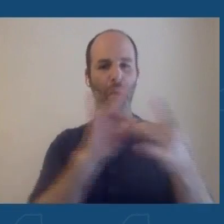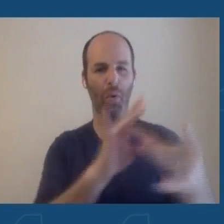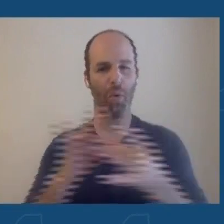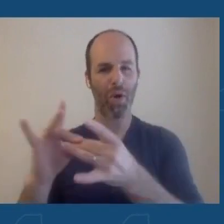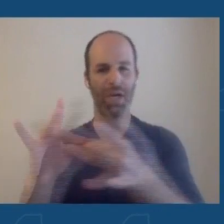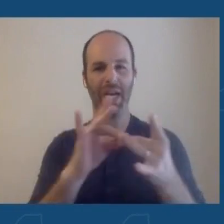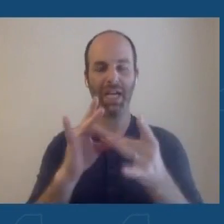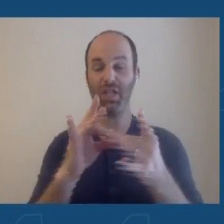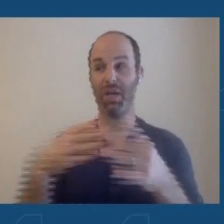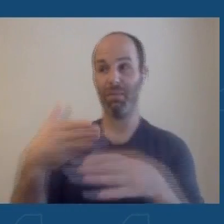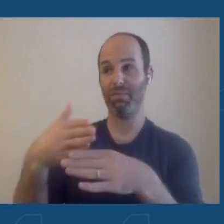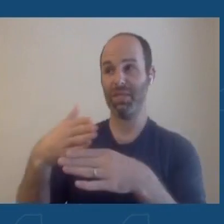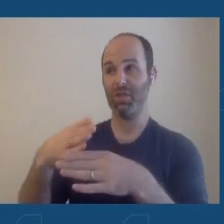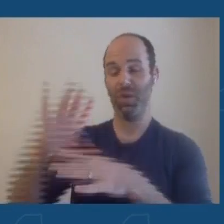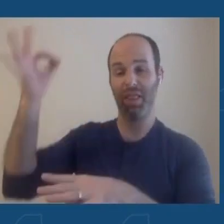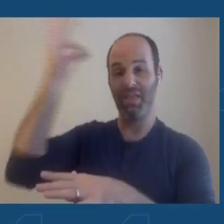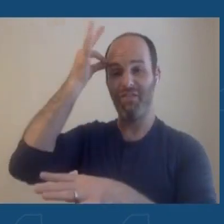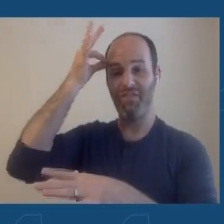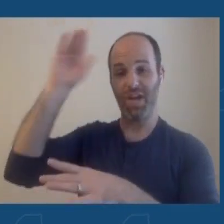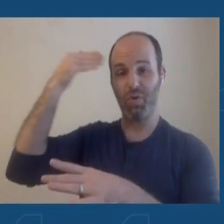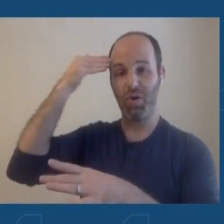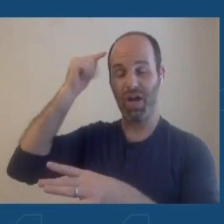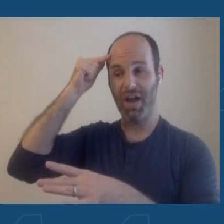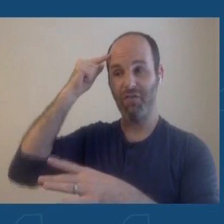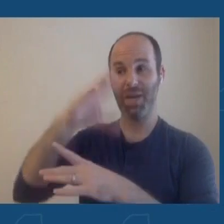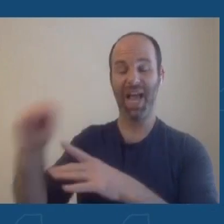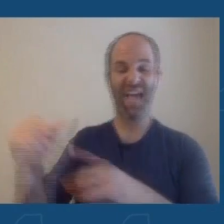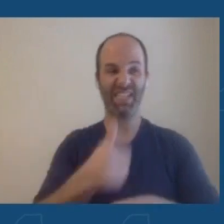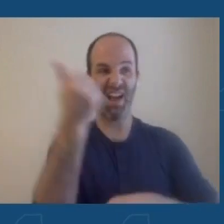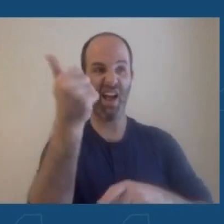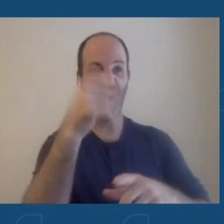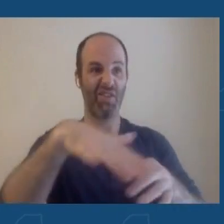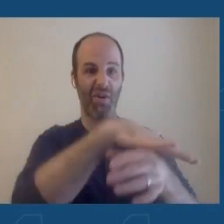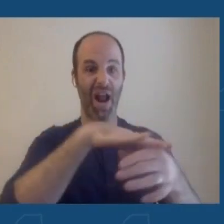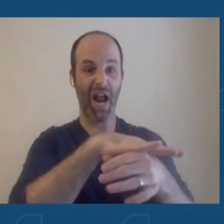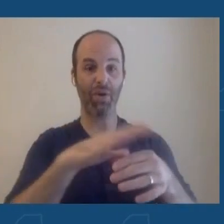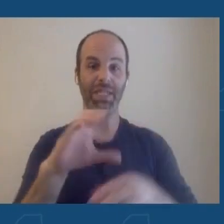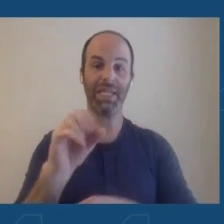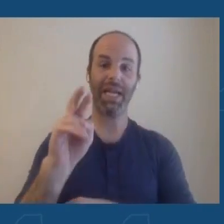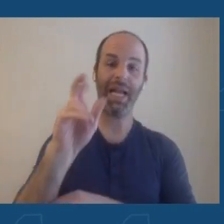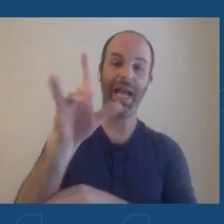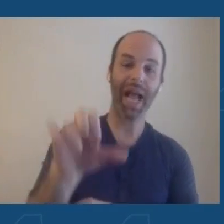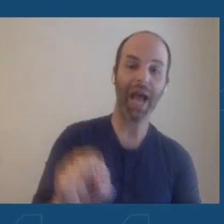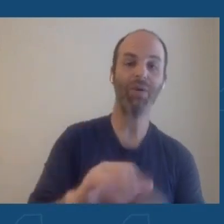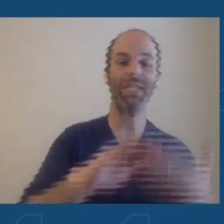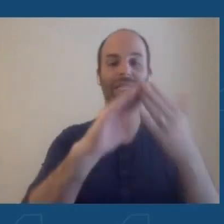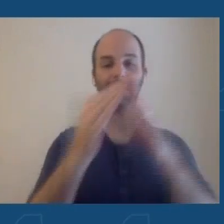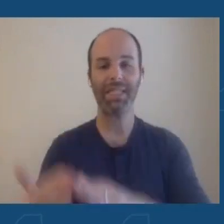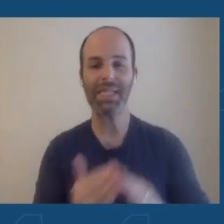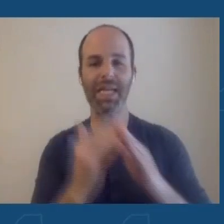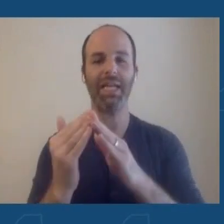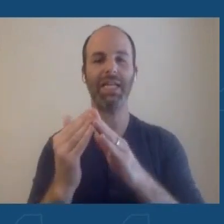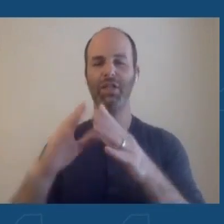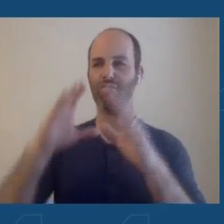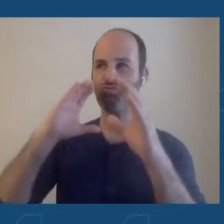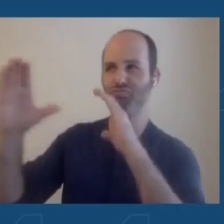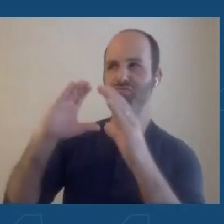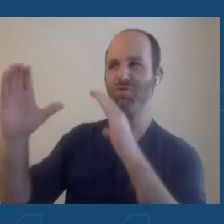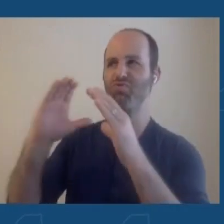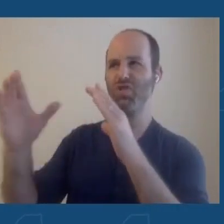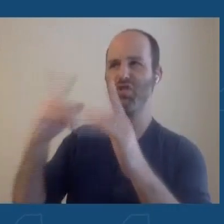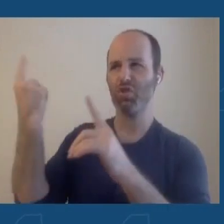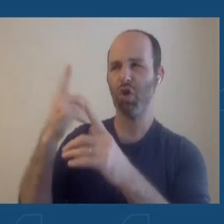federal government and other localities, you know, counties and cities and making sure that communication is always tight.